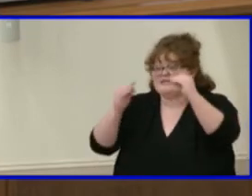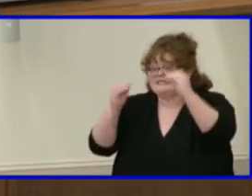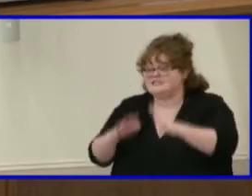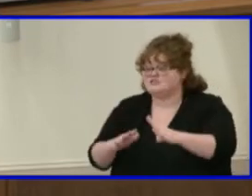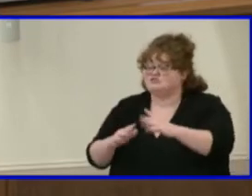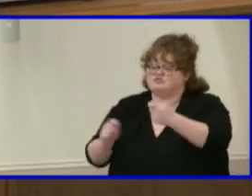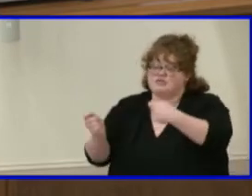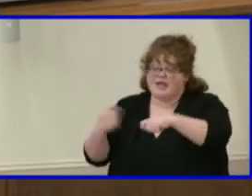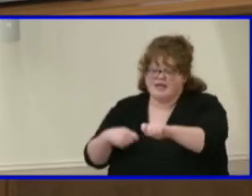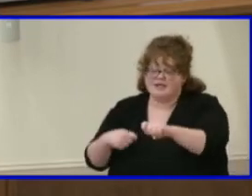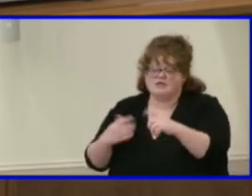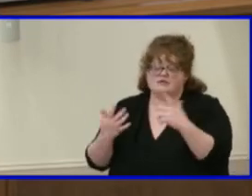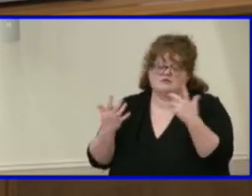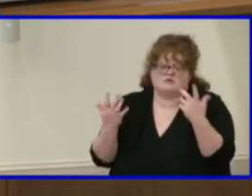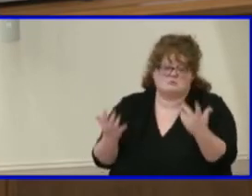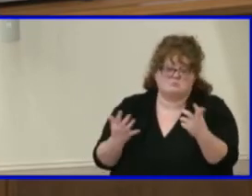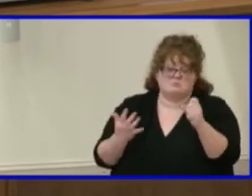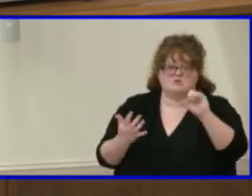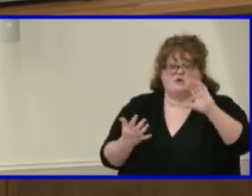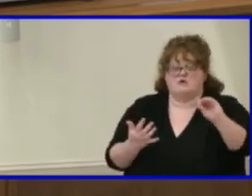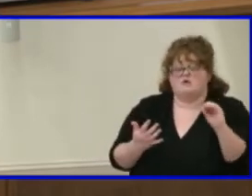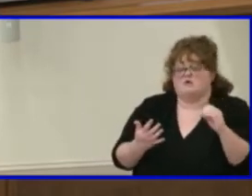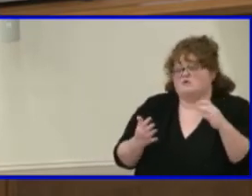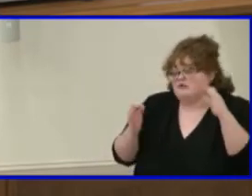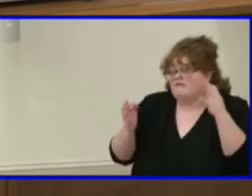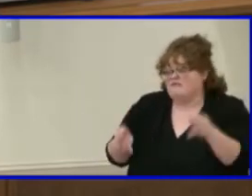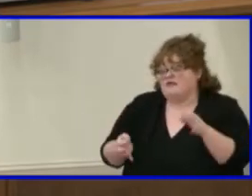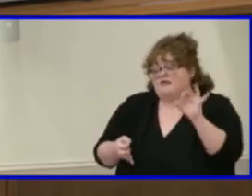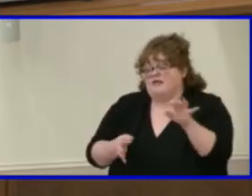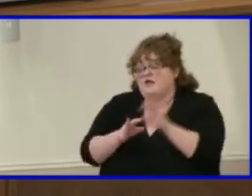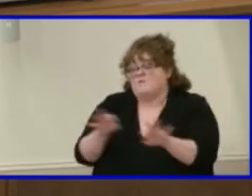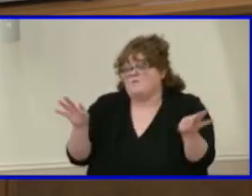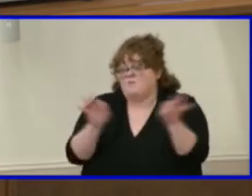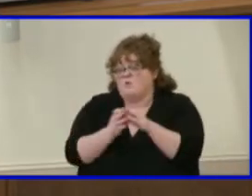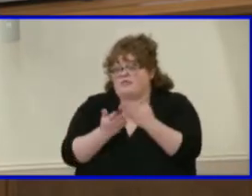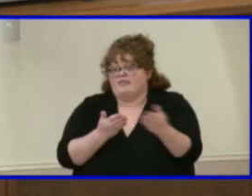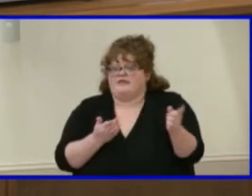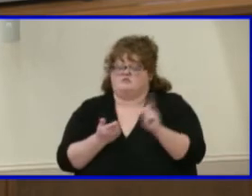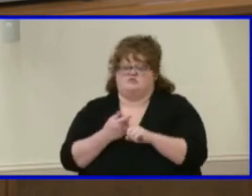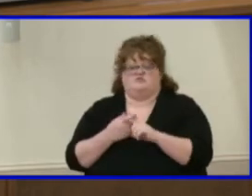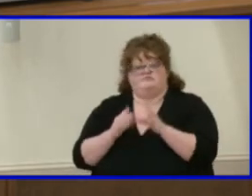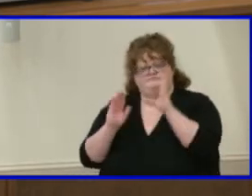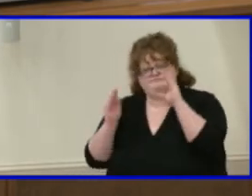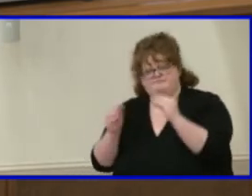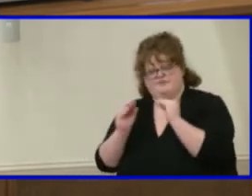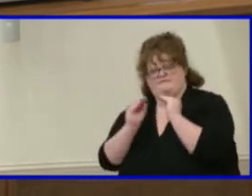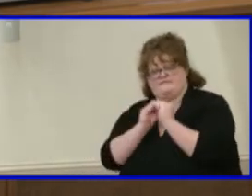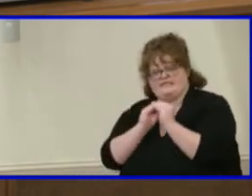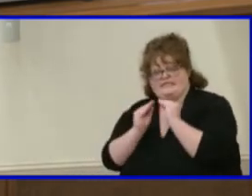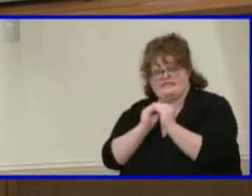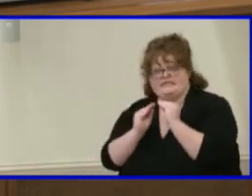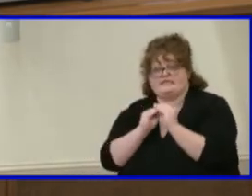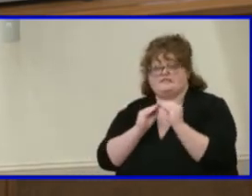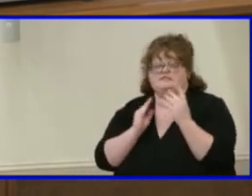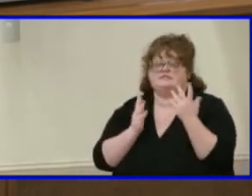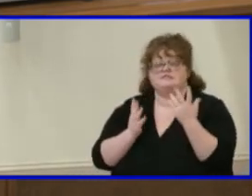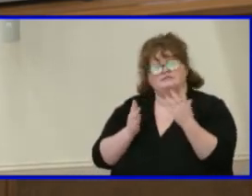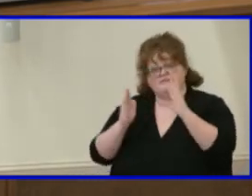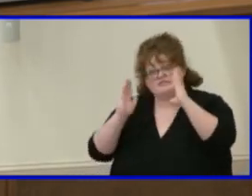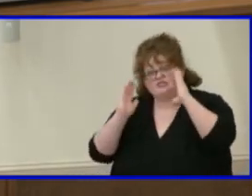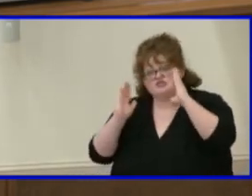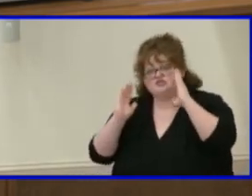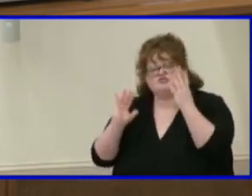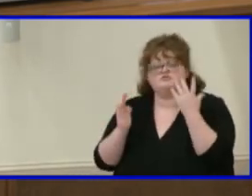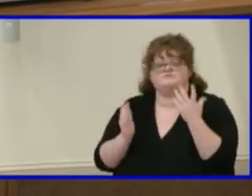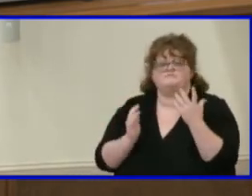teacher, like you say. So definitely, certainly something we can fix and, and be attuned to, we think about, you know, when